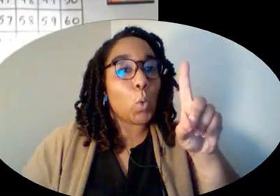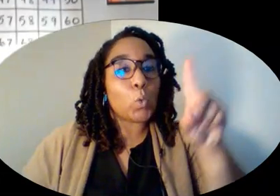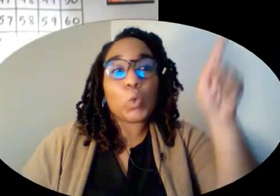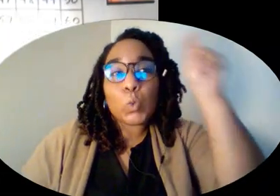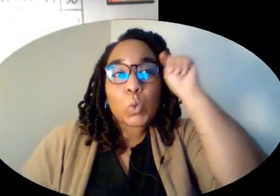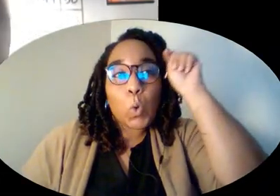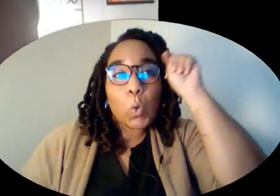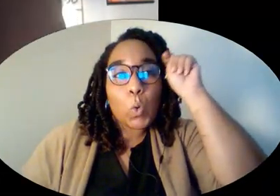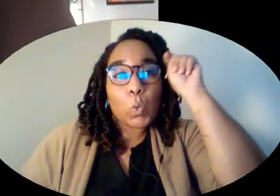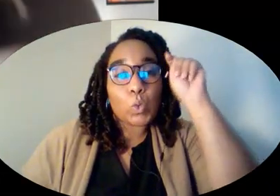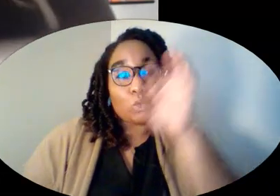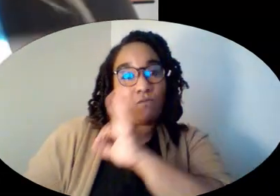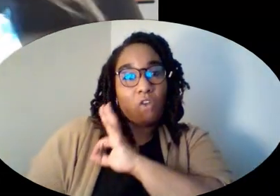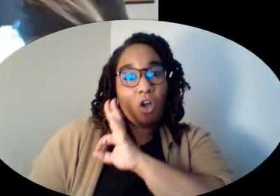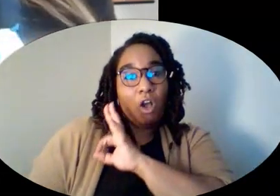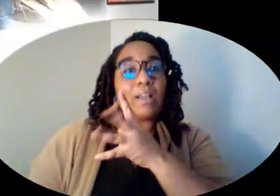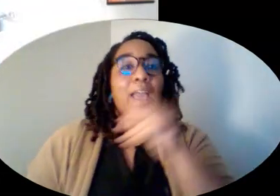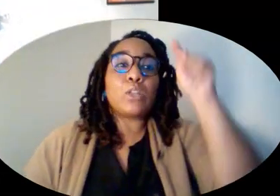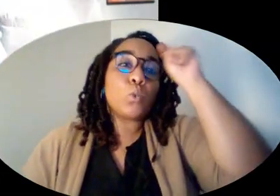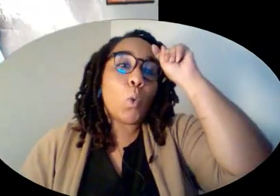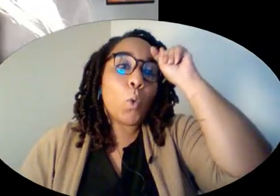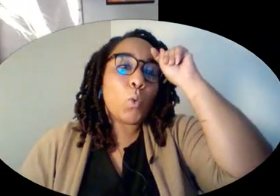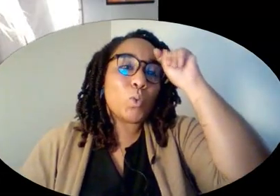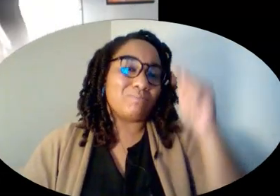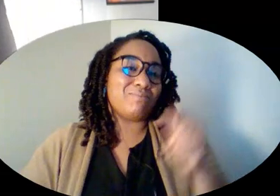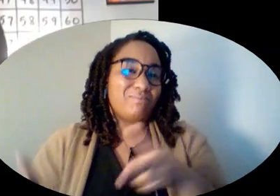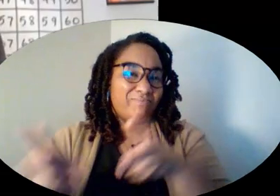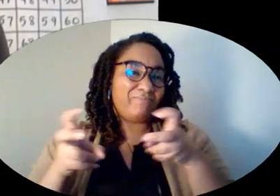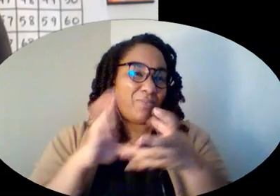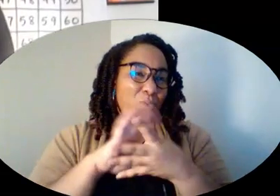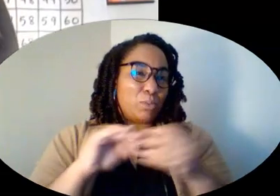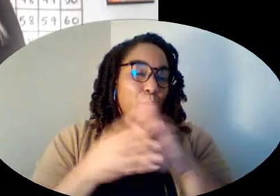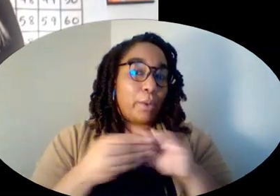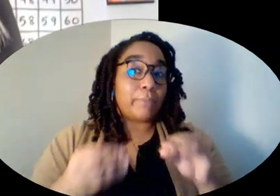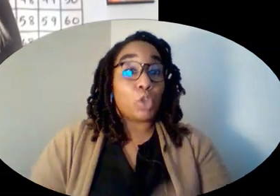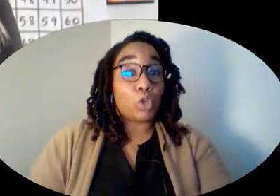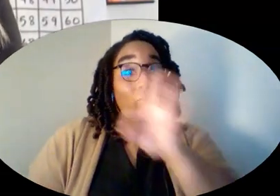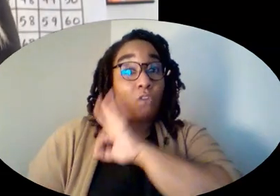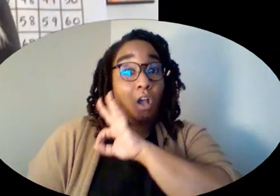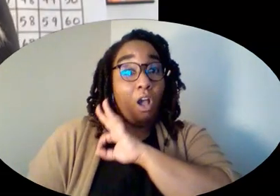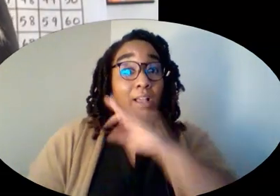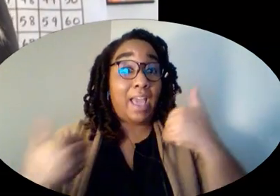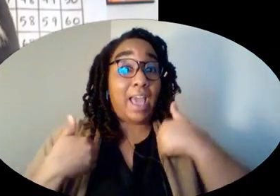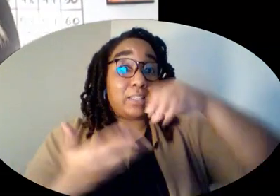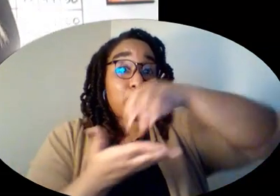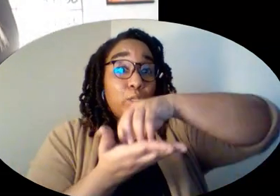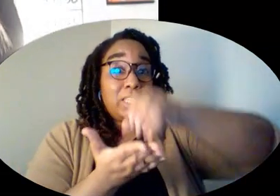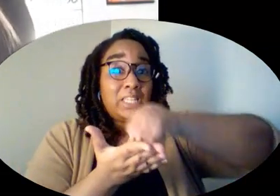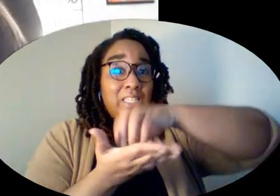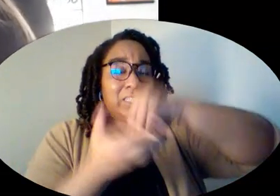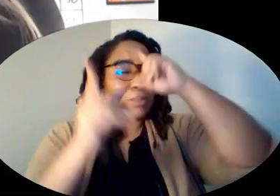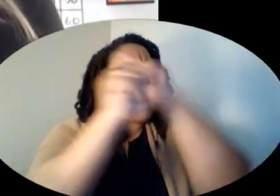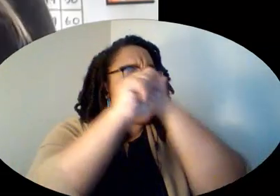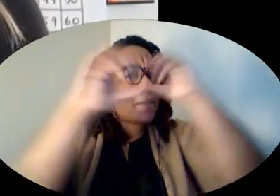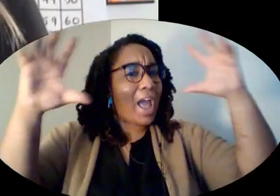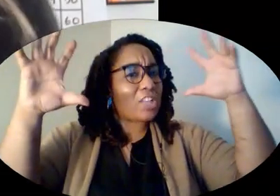So frog and toad. So frog has some cookies. All right. Can you imagine frog with some cookies?